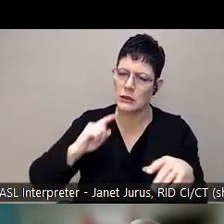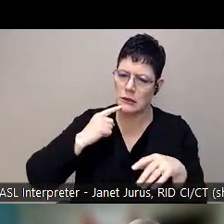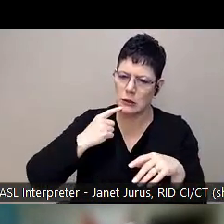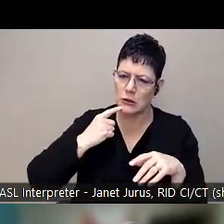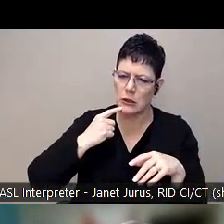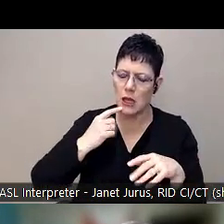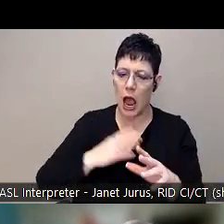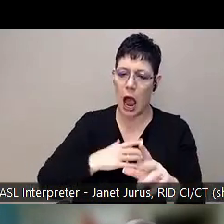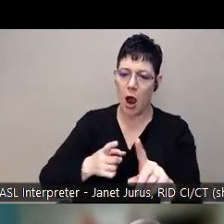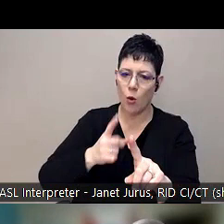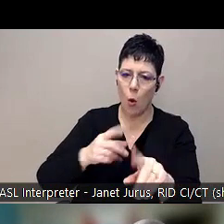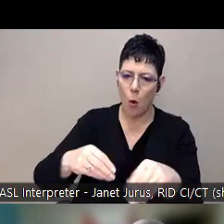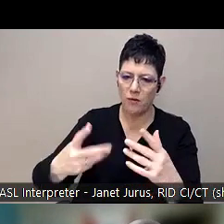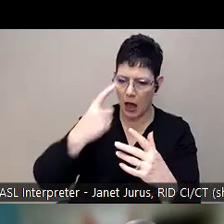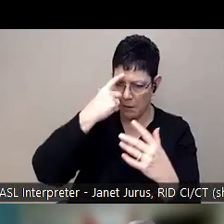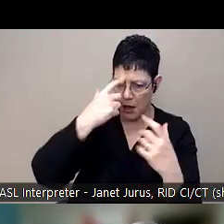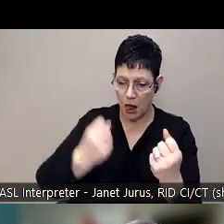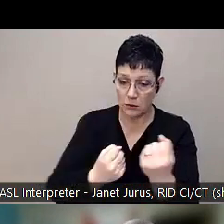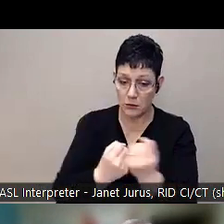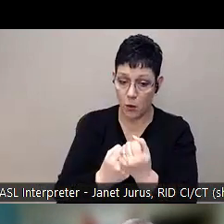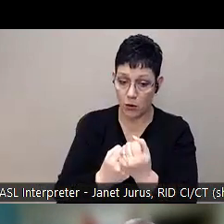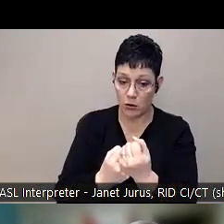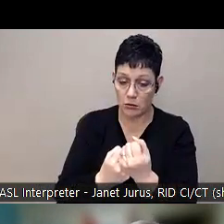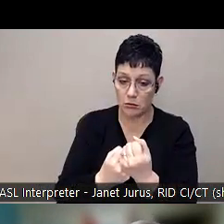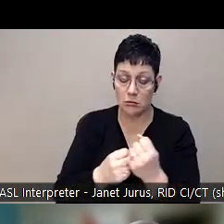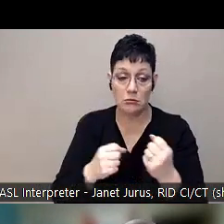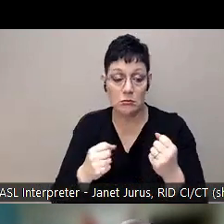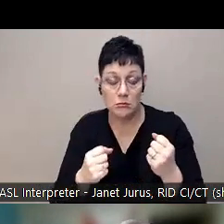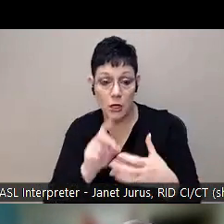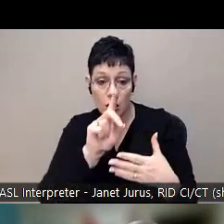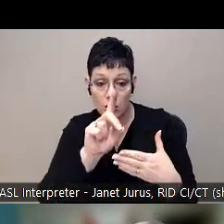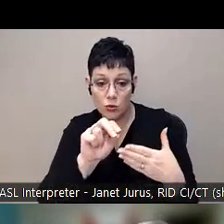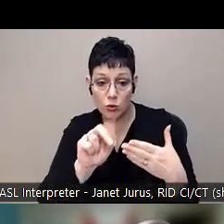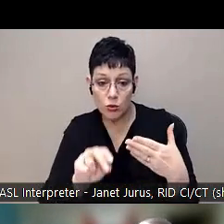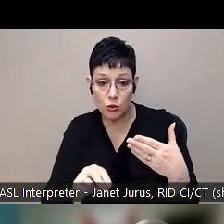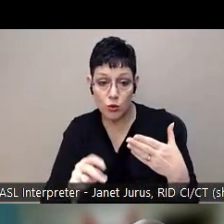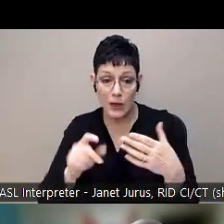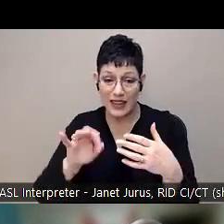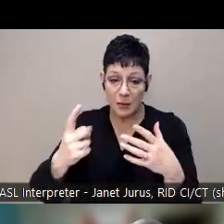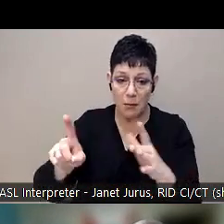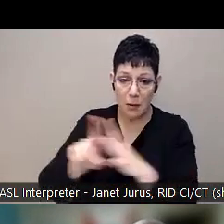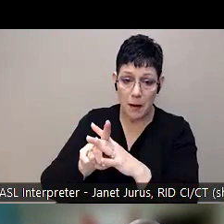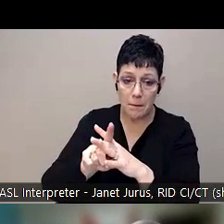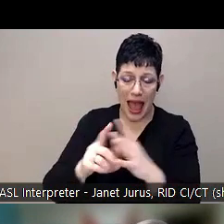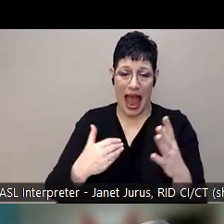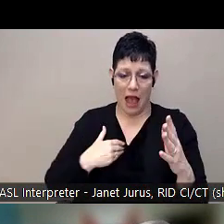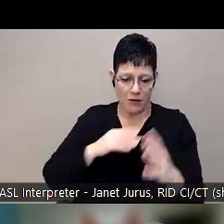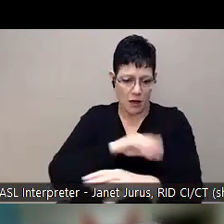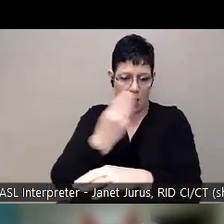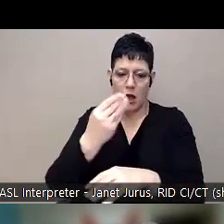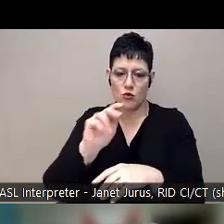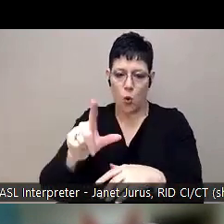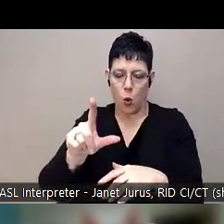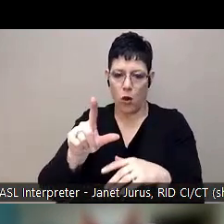feel supported in their mental health, if we can help them know what to do when they're dealing with anxiety, if we can help steer them from choosing unhealthy